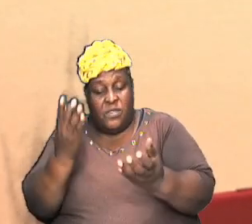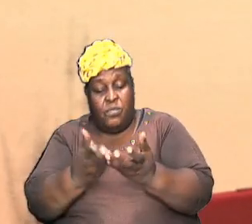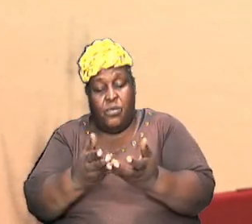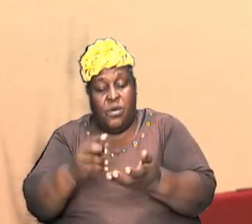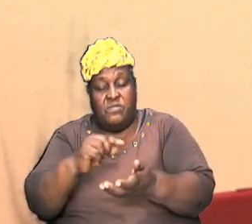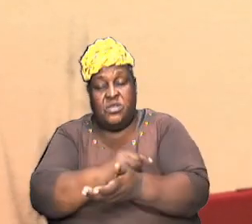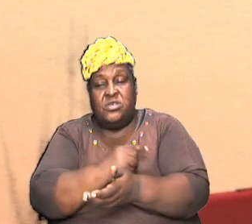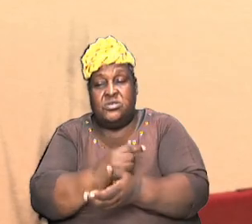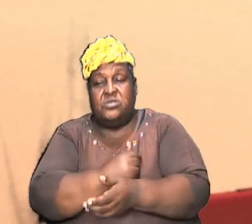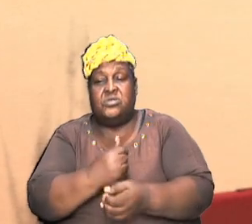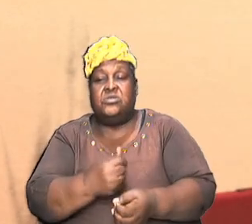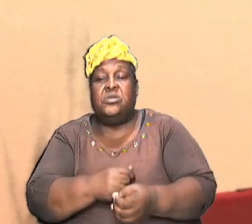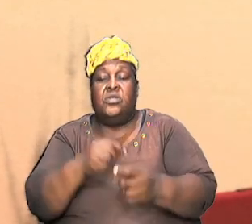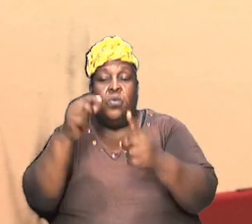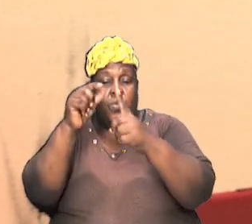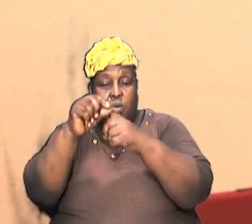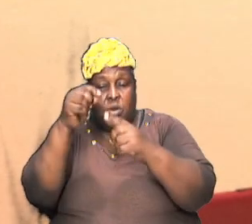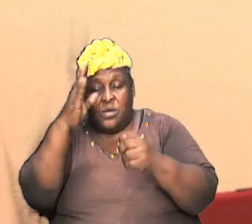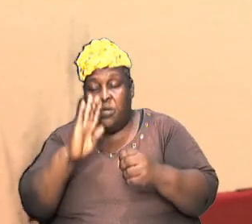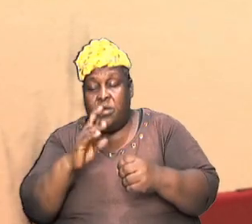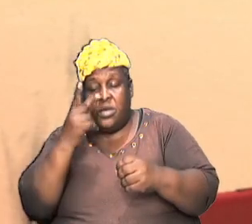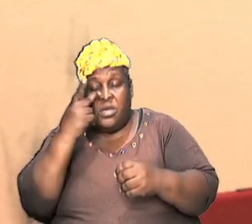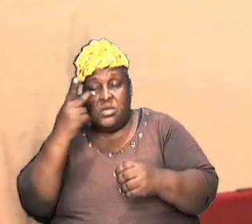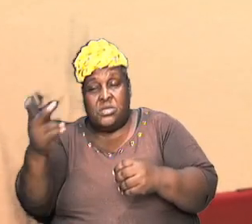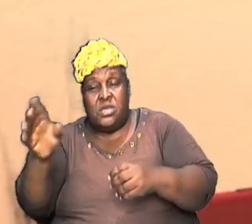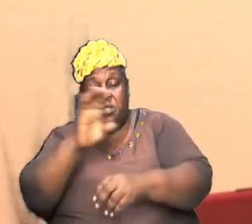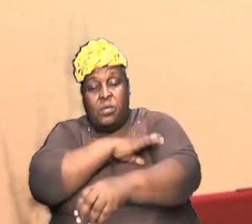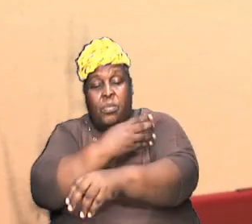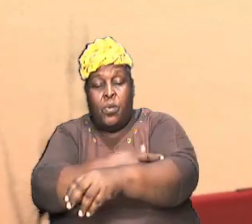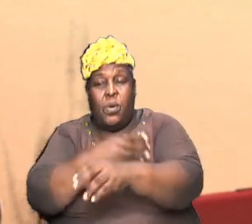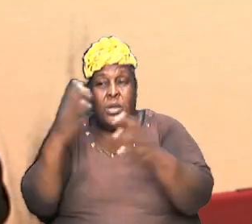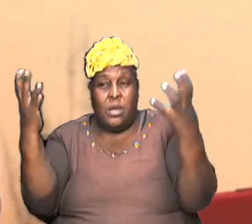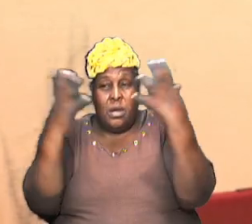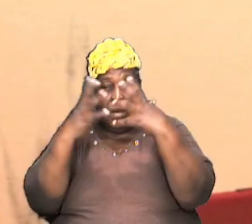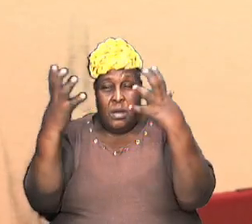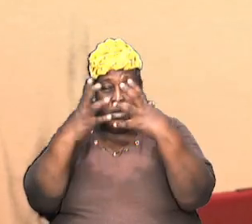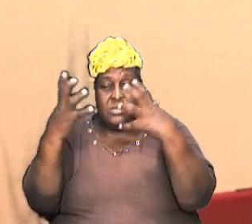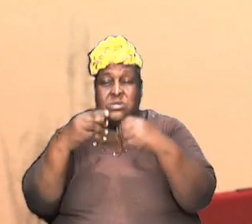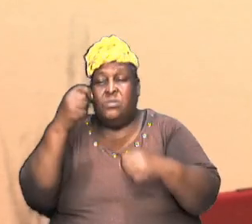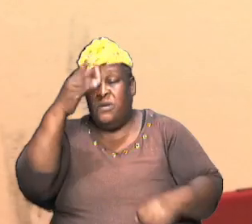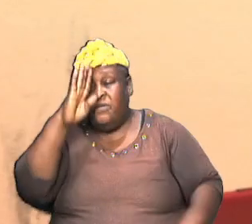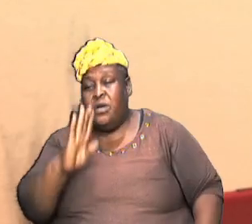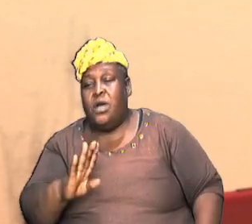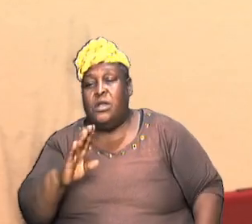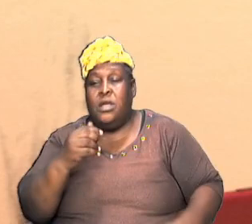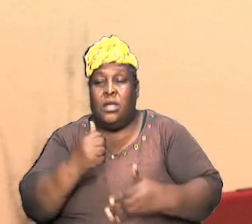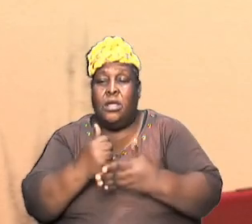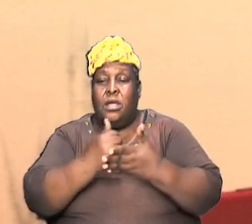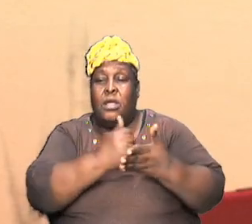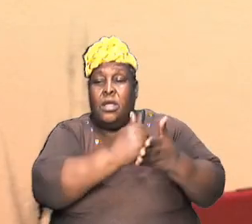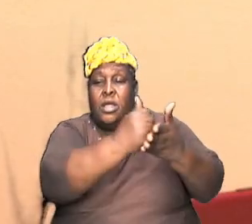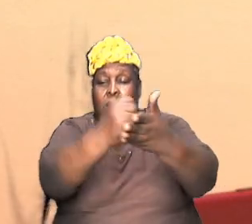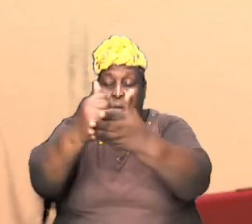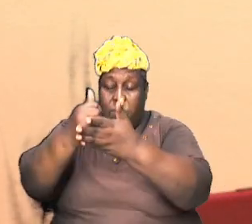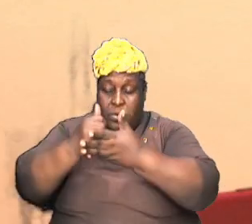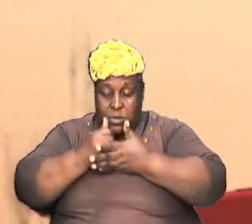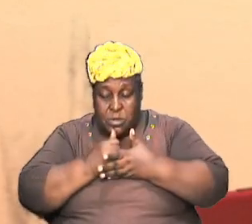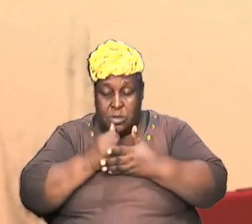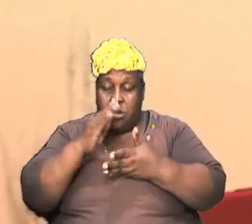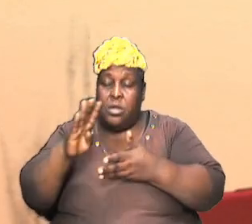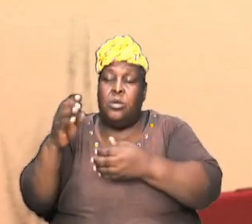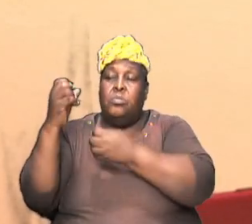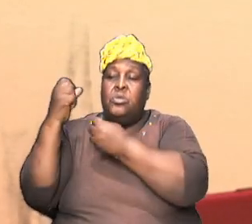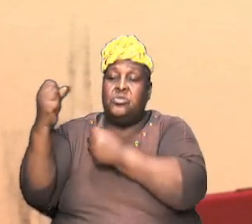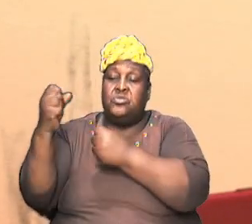of God we will see the power of God the awesomeness of God and it will help us as individuals to be stronger